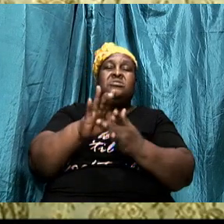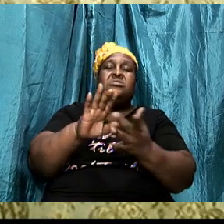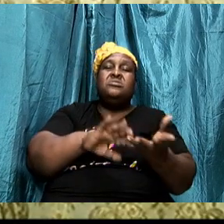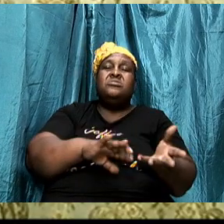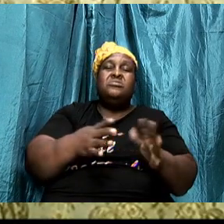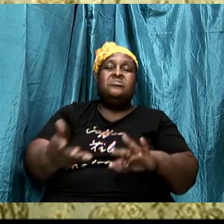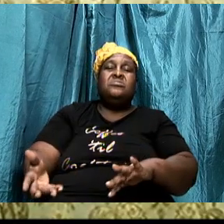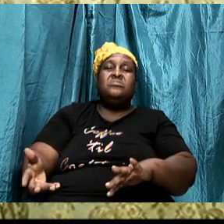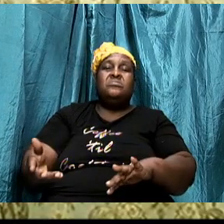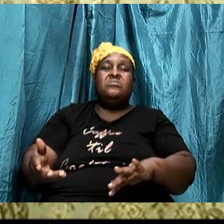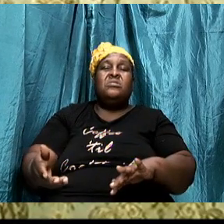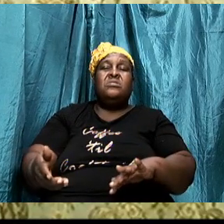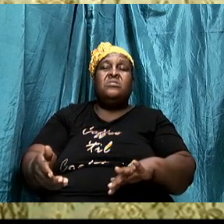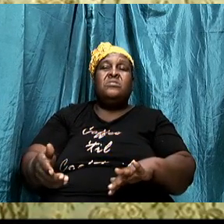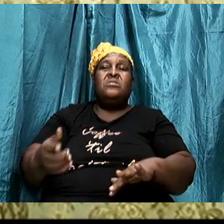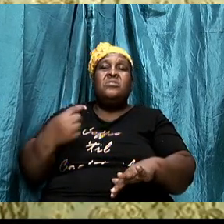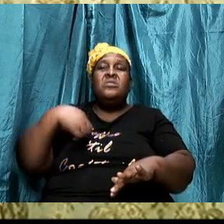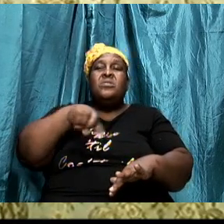Christ